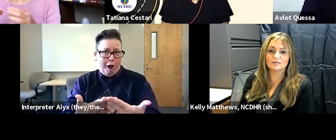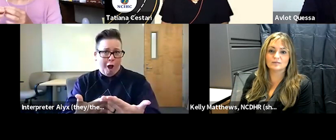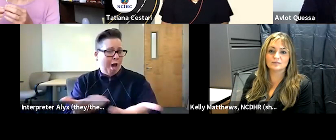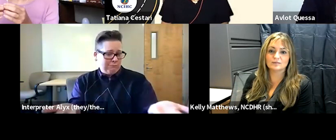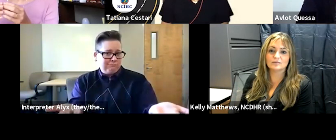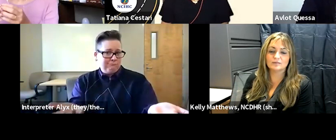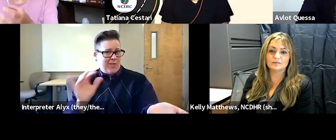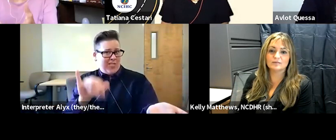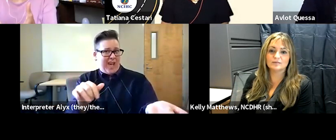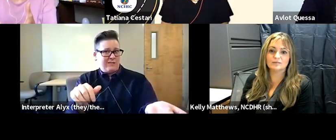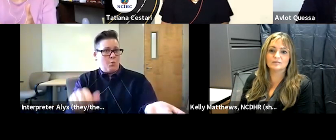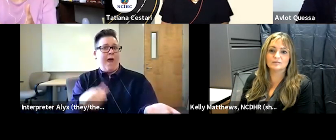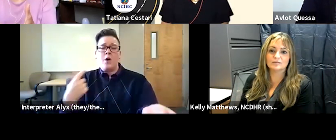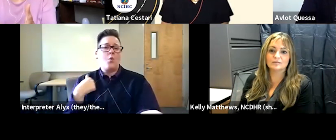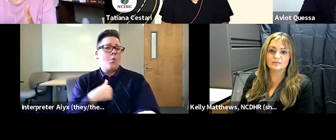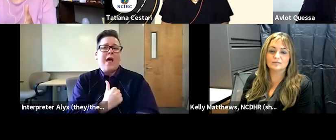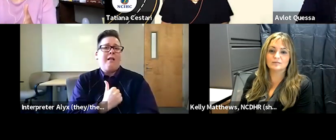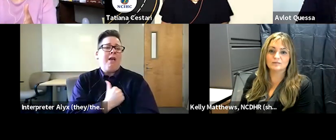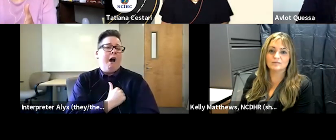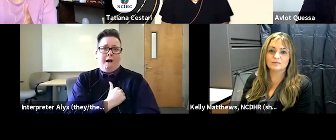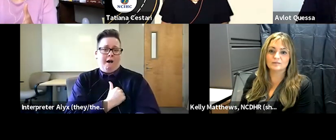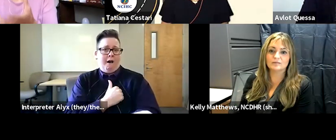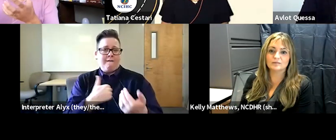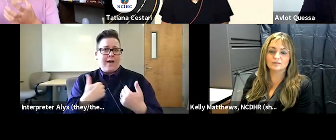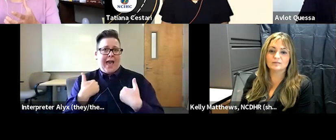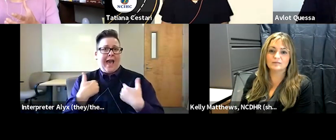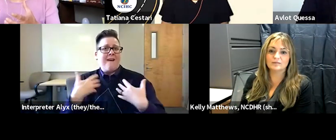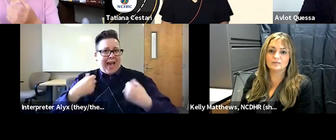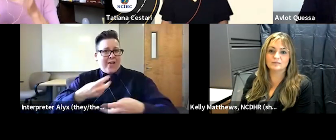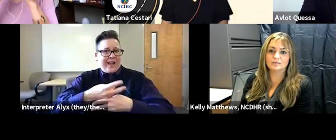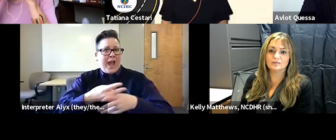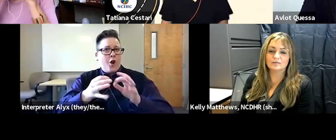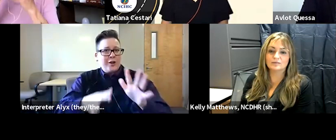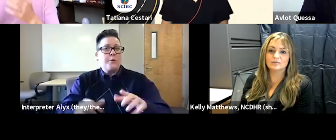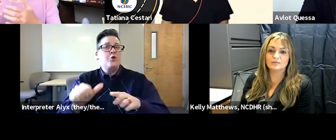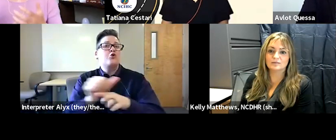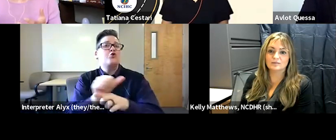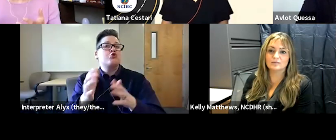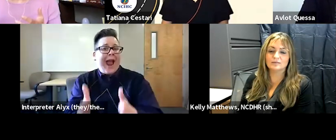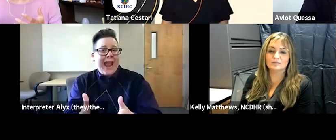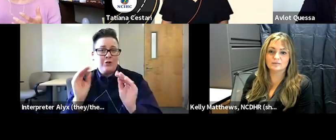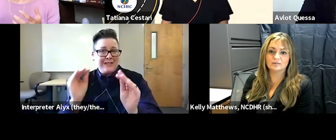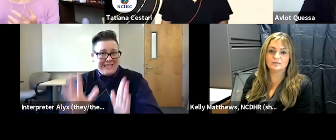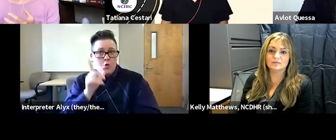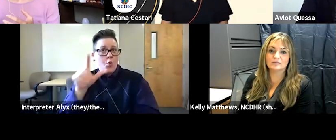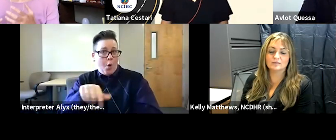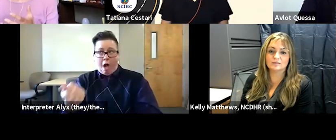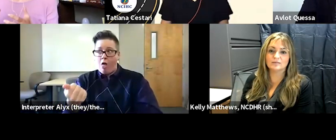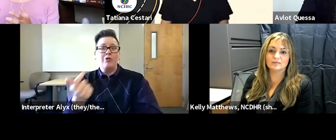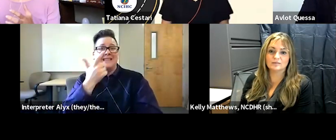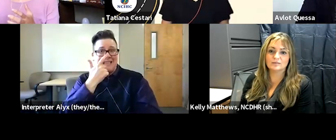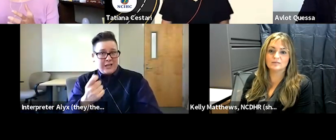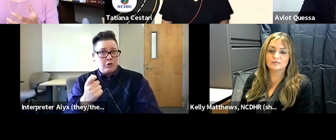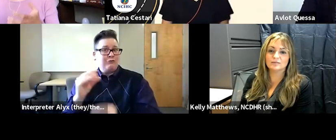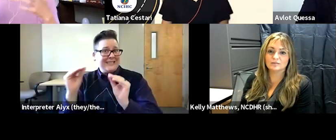another thing we love to have um health care interpreter trainers or other people who are interested in